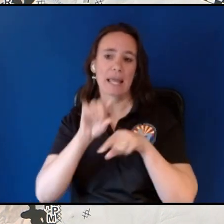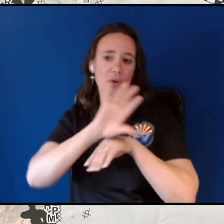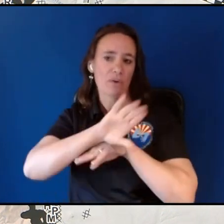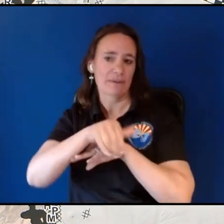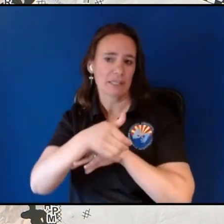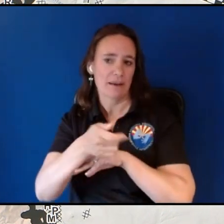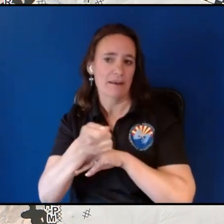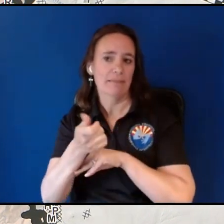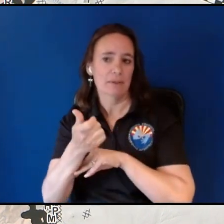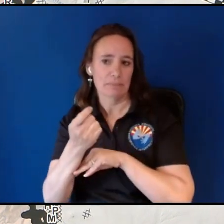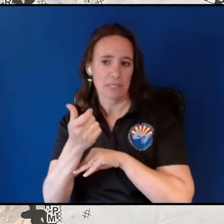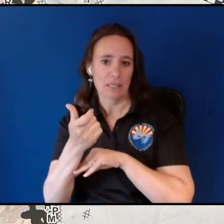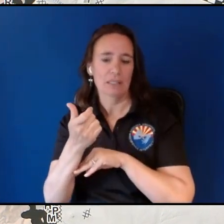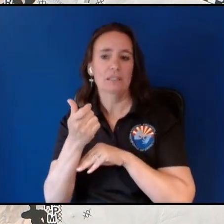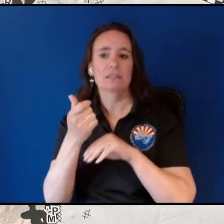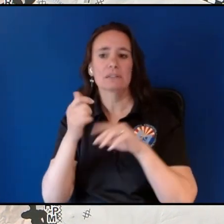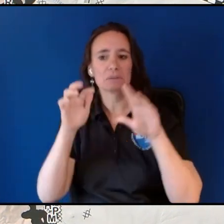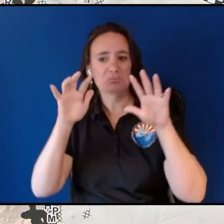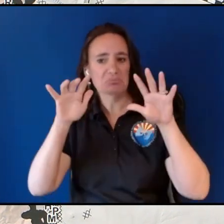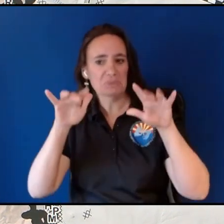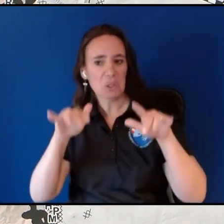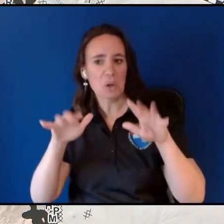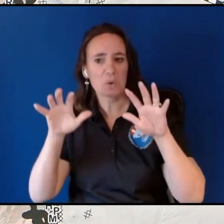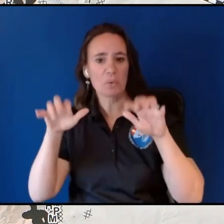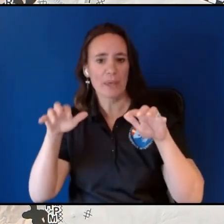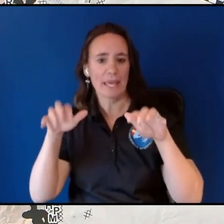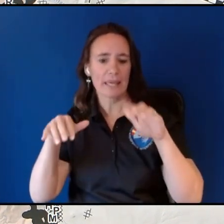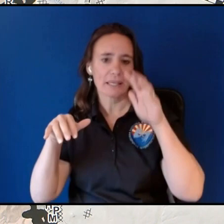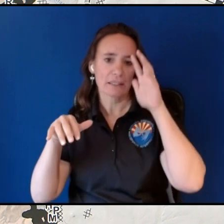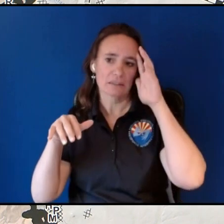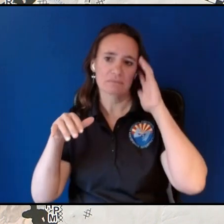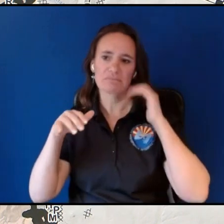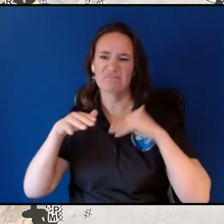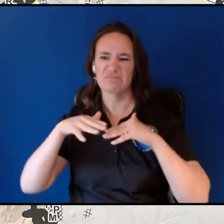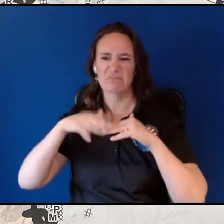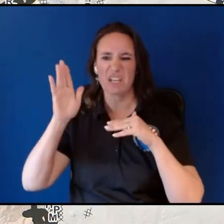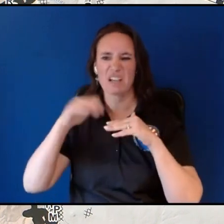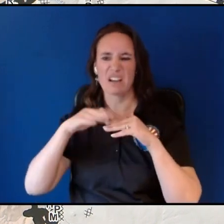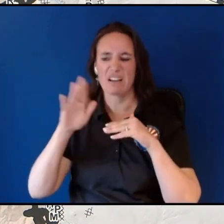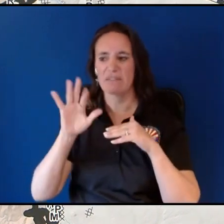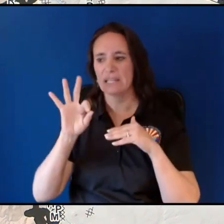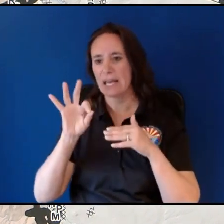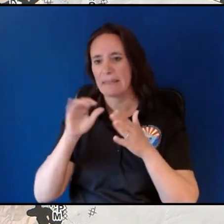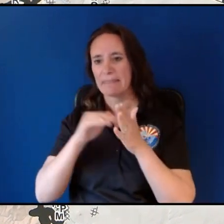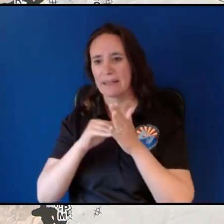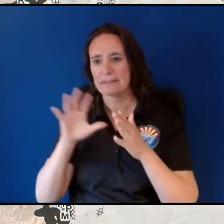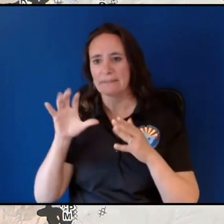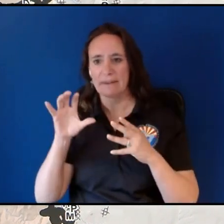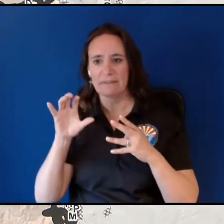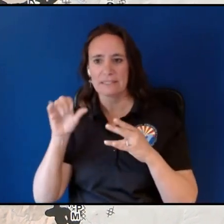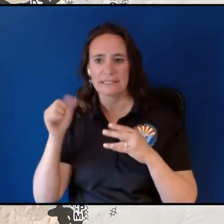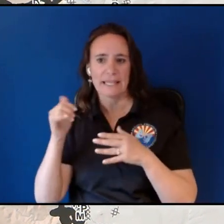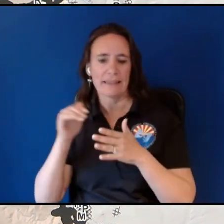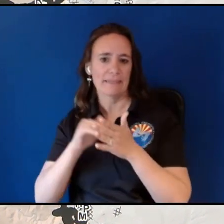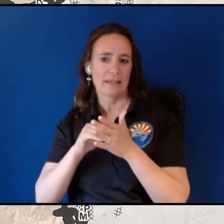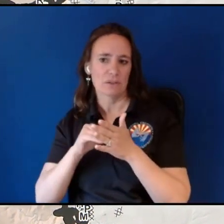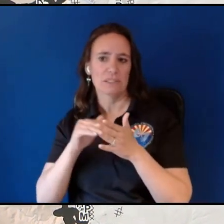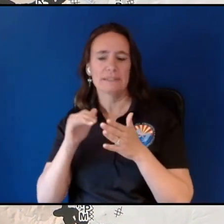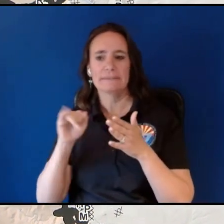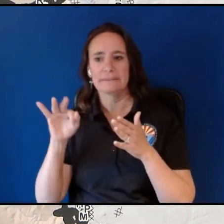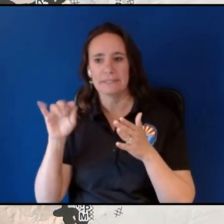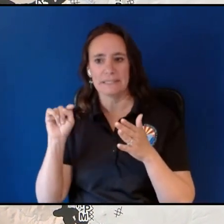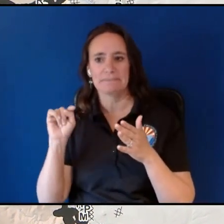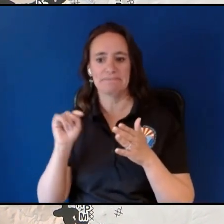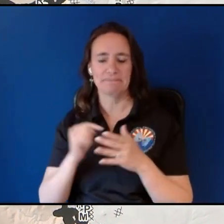bit of shower activity as well mostly above about ninety five hundred to ten thousand feet that's where the snow showers were